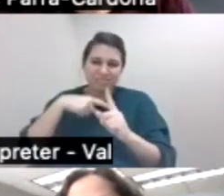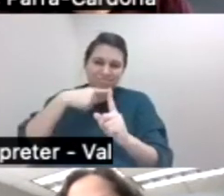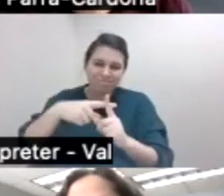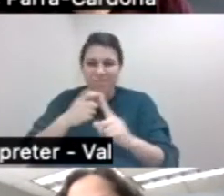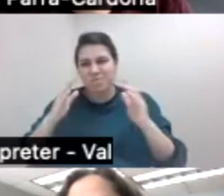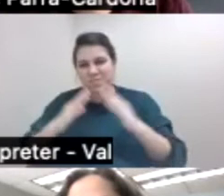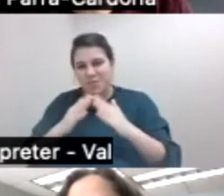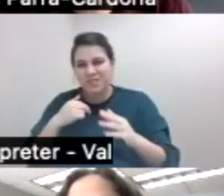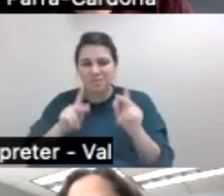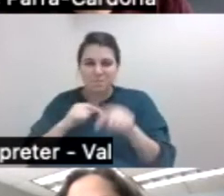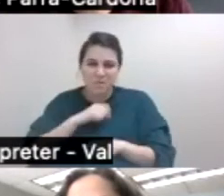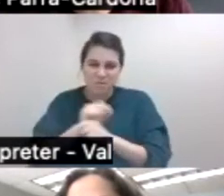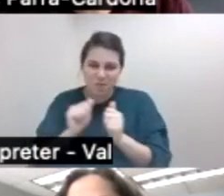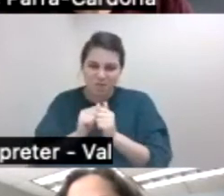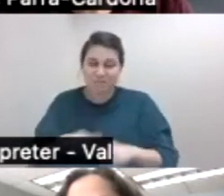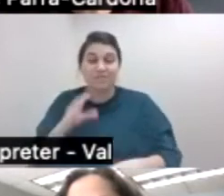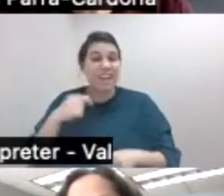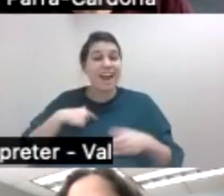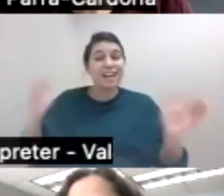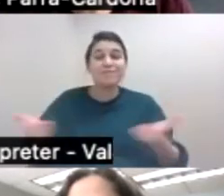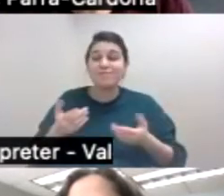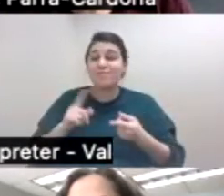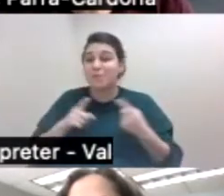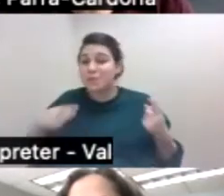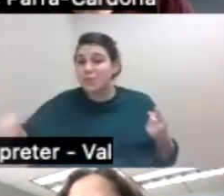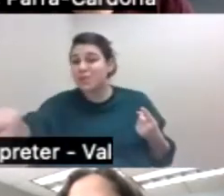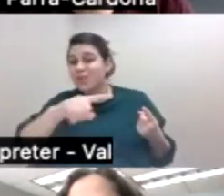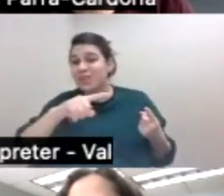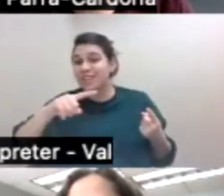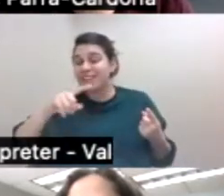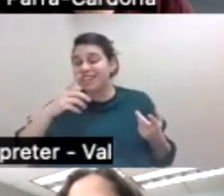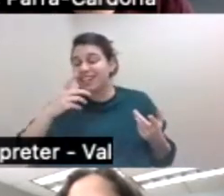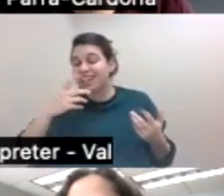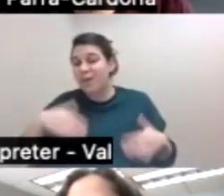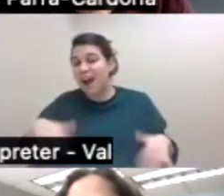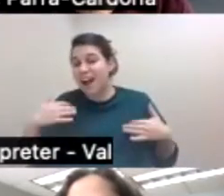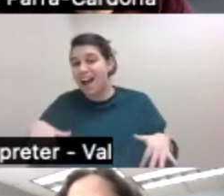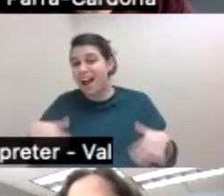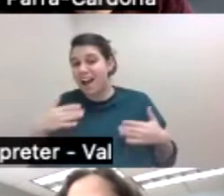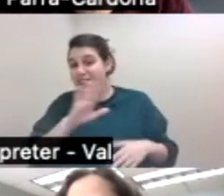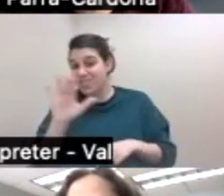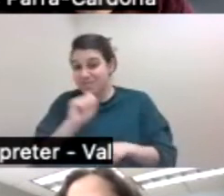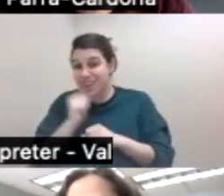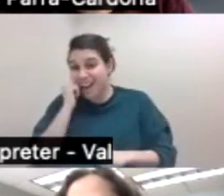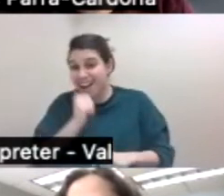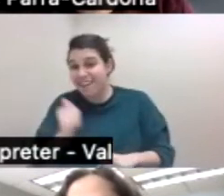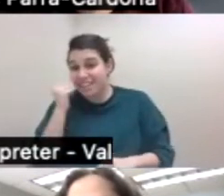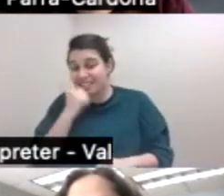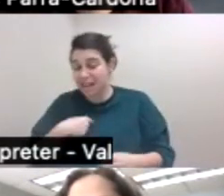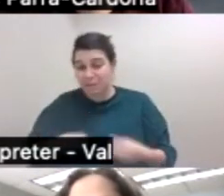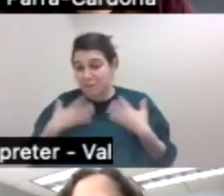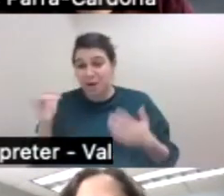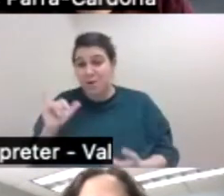invitation to all of you that it's very inspiring to see the work that you do day by day, and